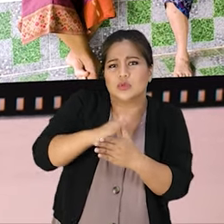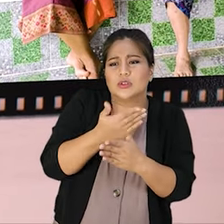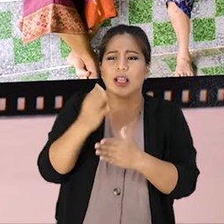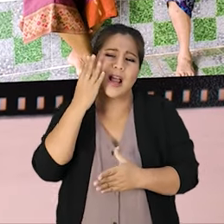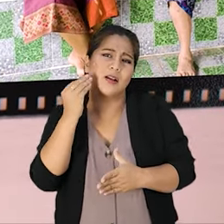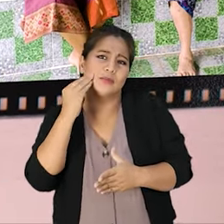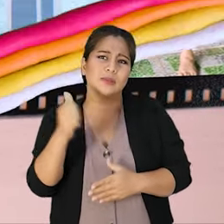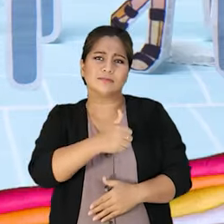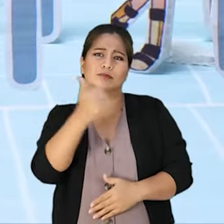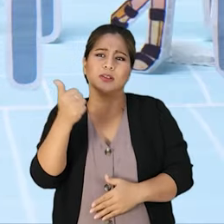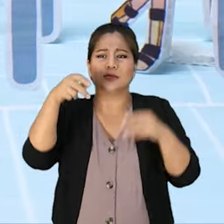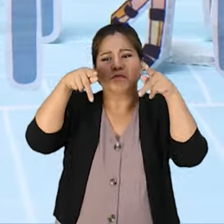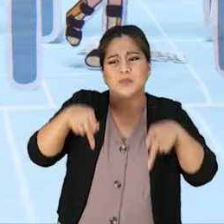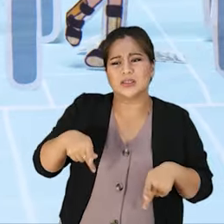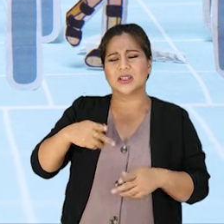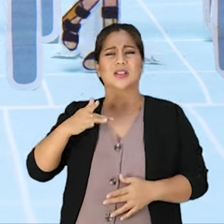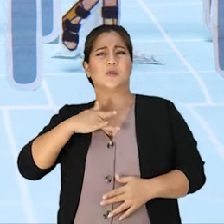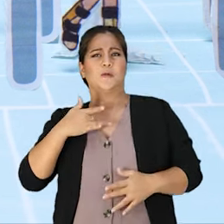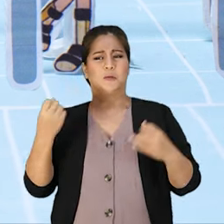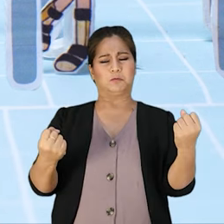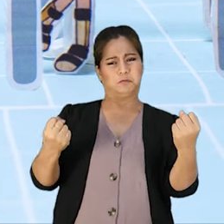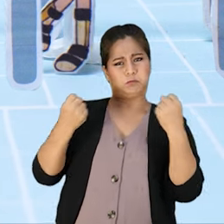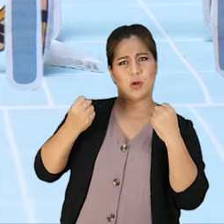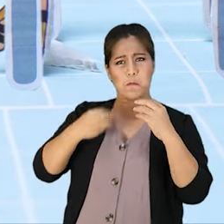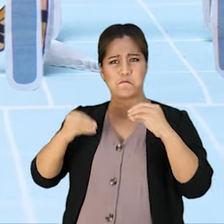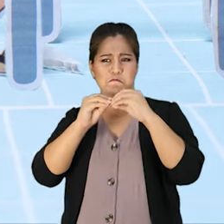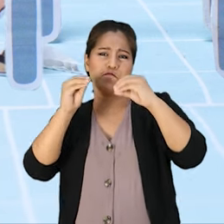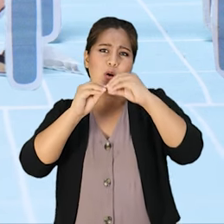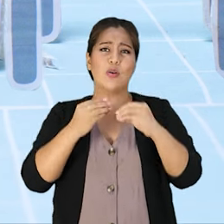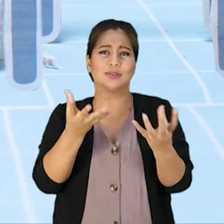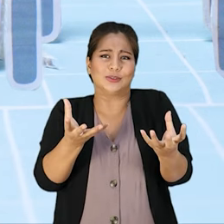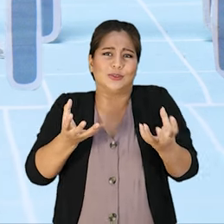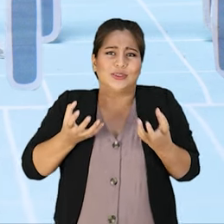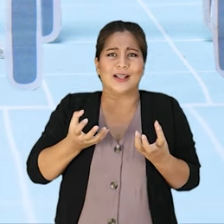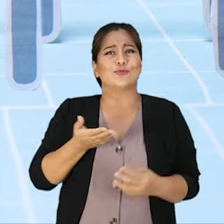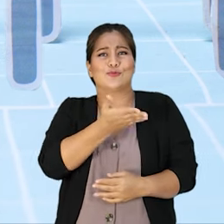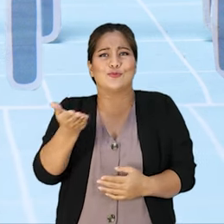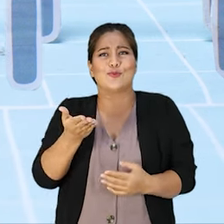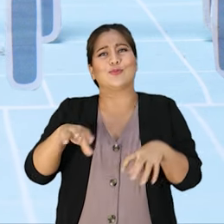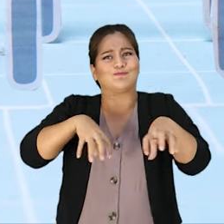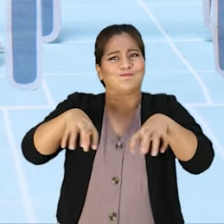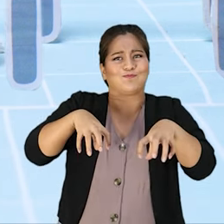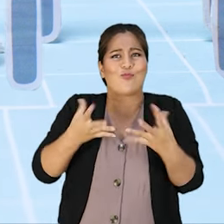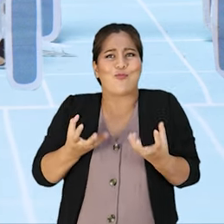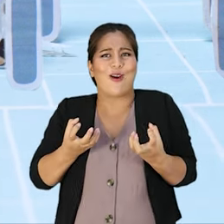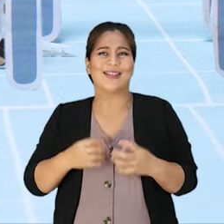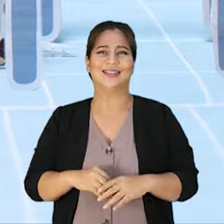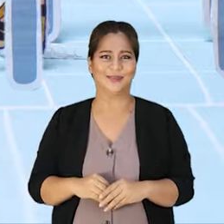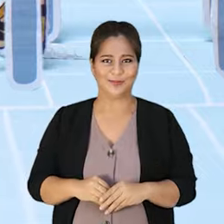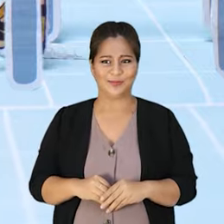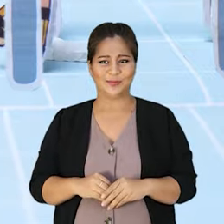When you share experiences with another person, you can feel stronger and more able to say what you need and do what you want.